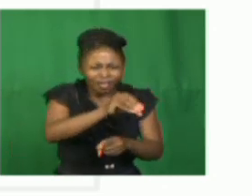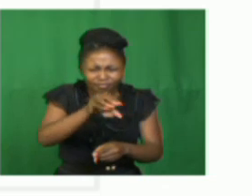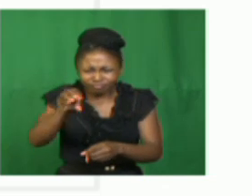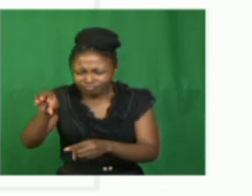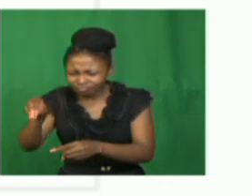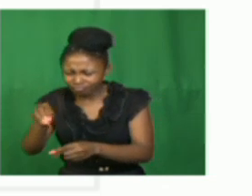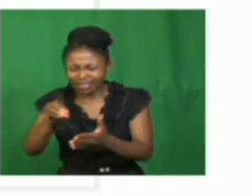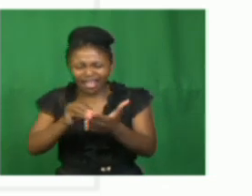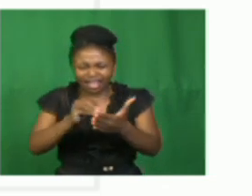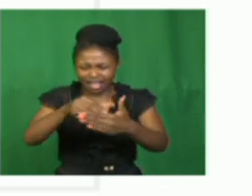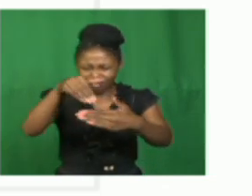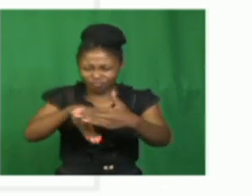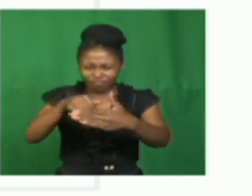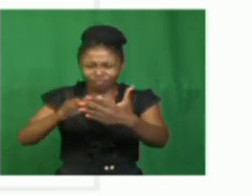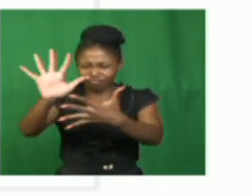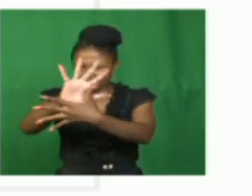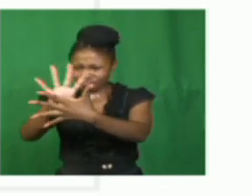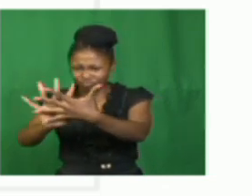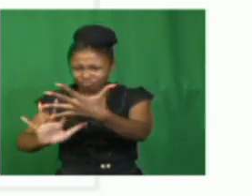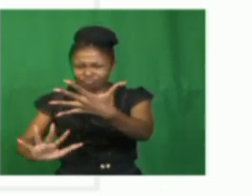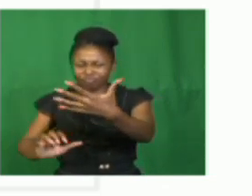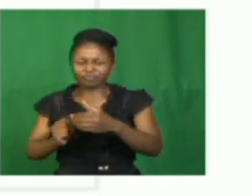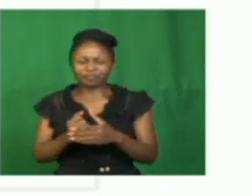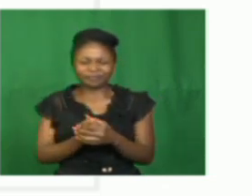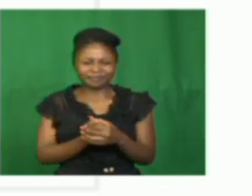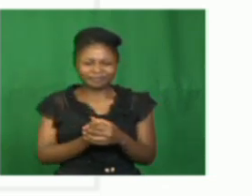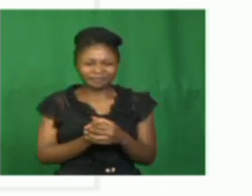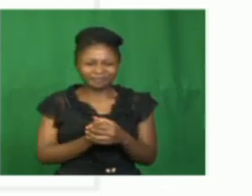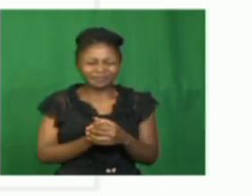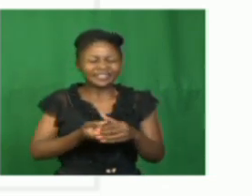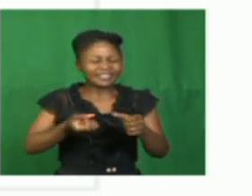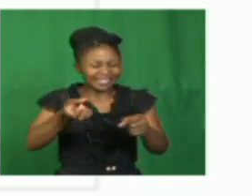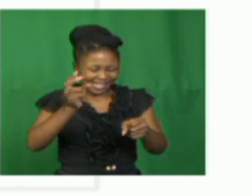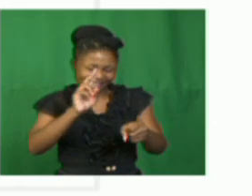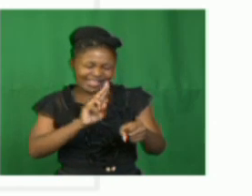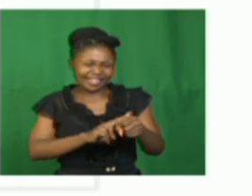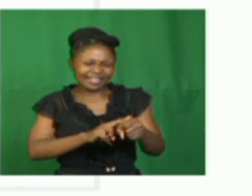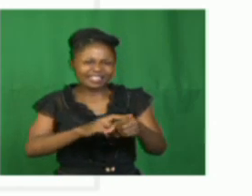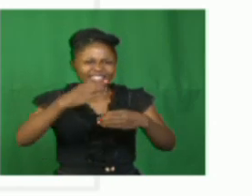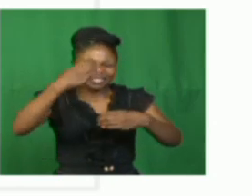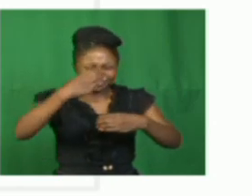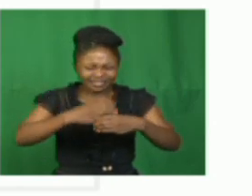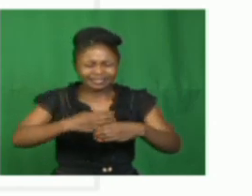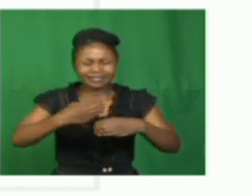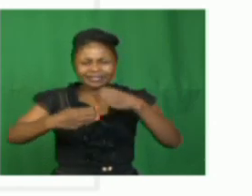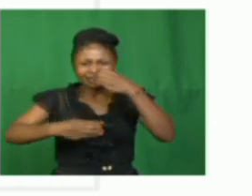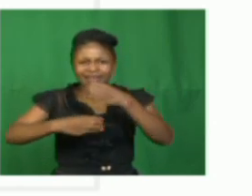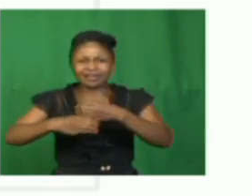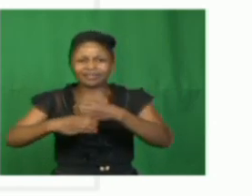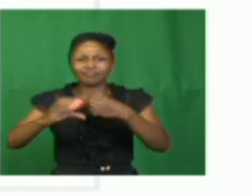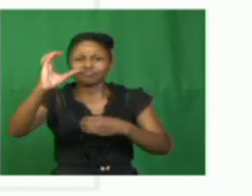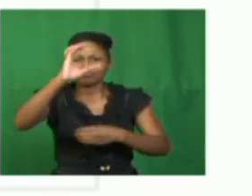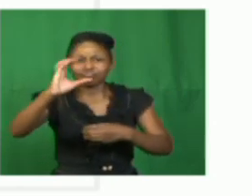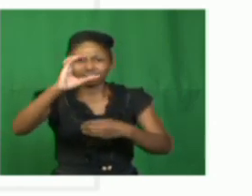And of course, you must be able to state the structure of a composition.